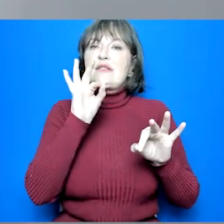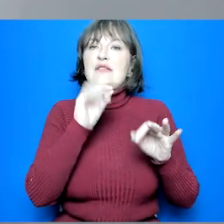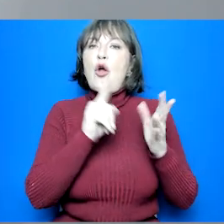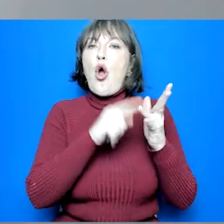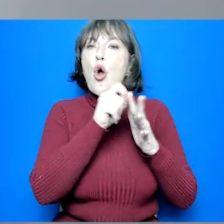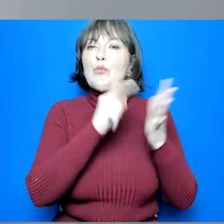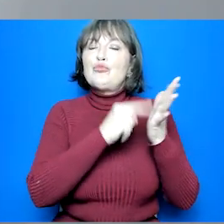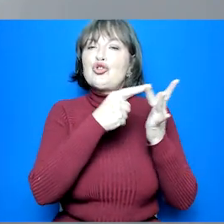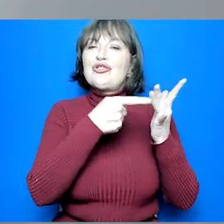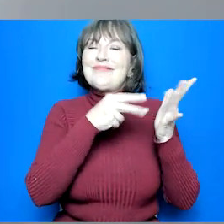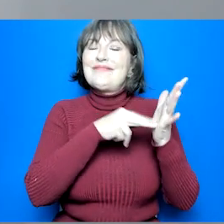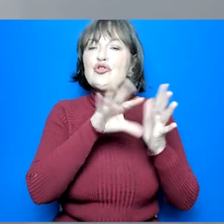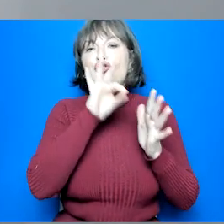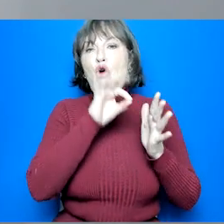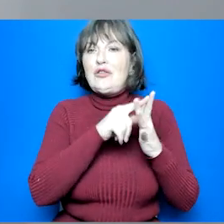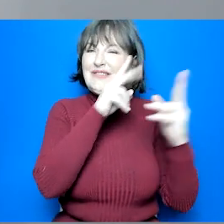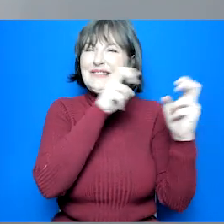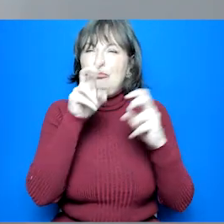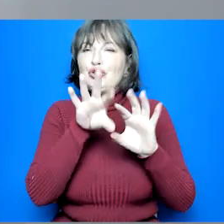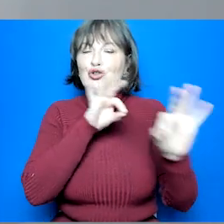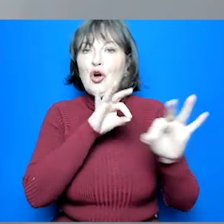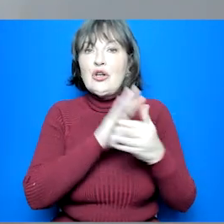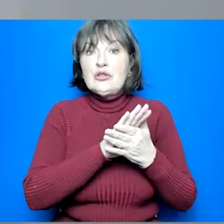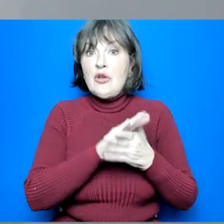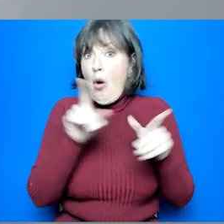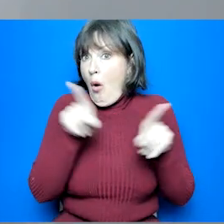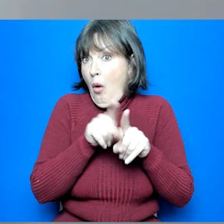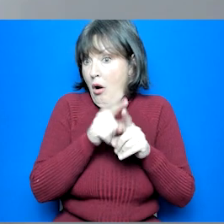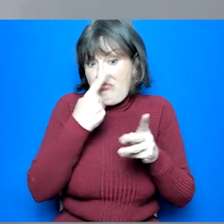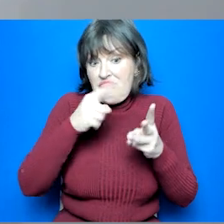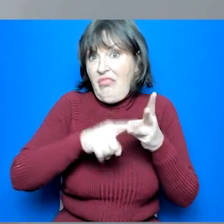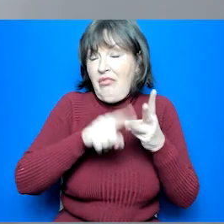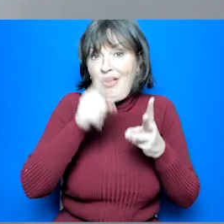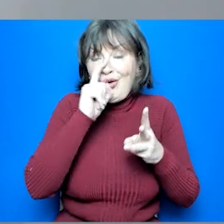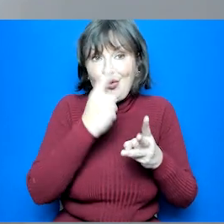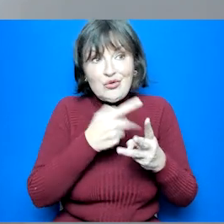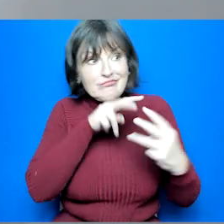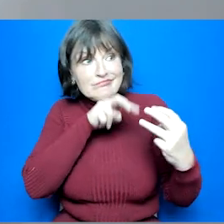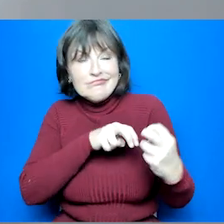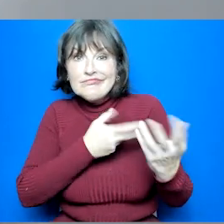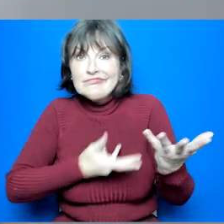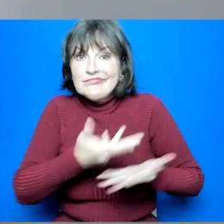career industry opportunities and having that talk with their careers advisor if they're not sure as well.